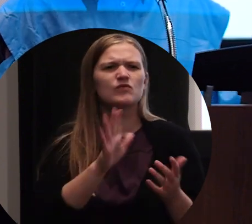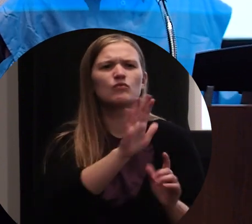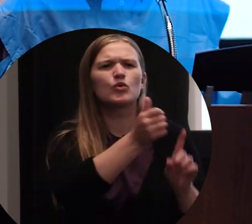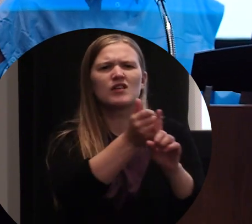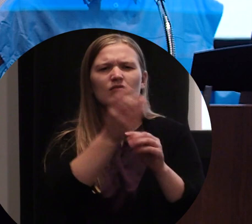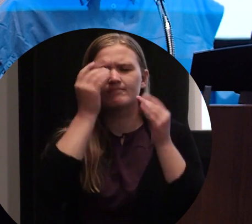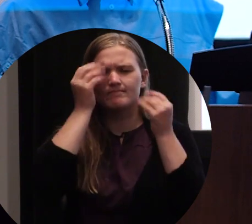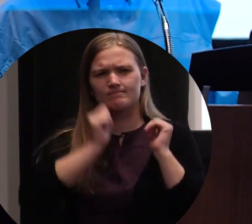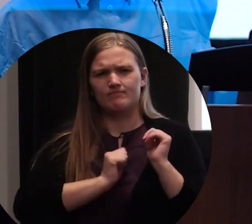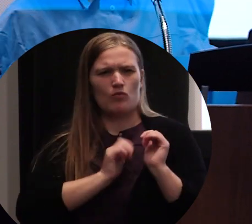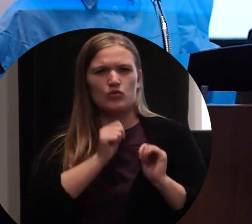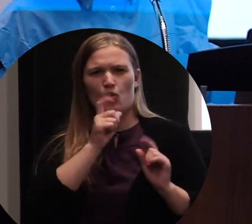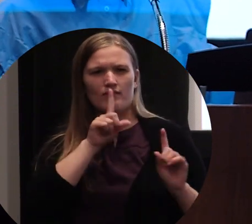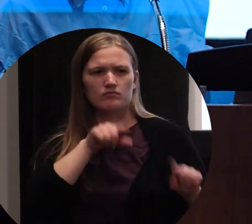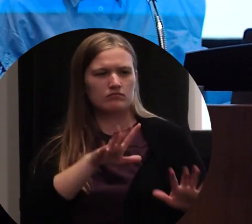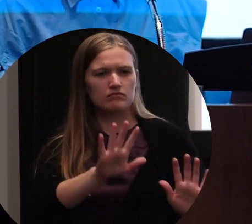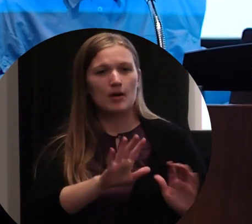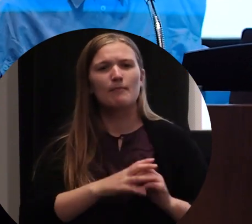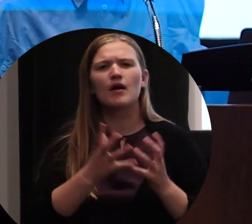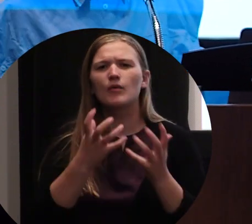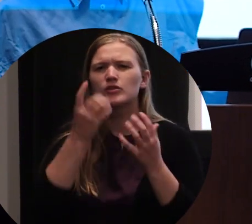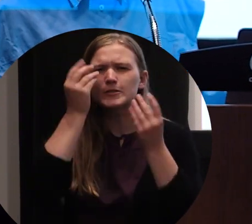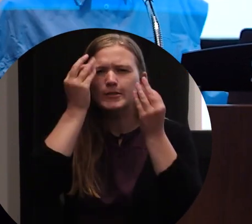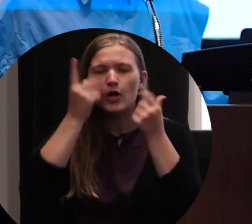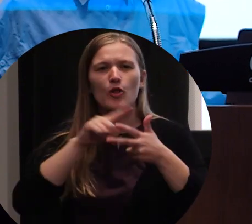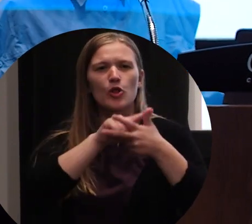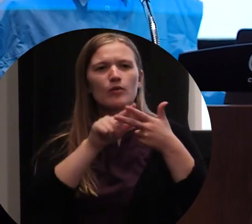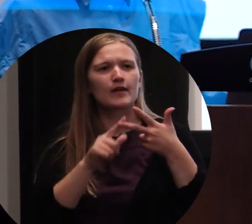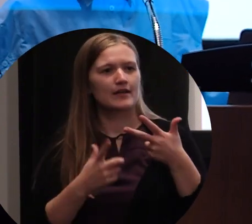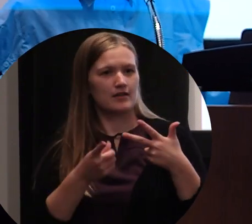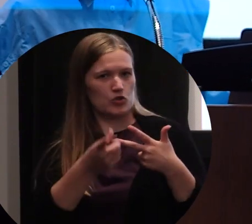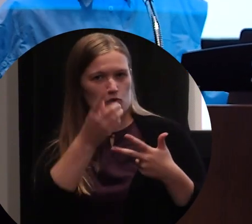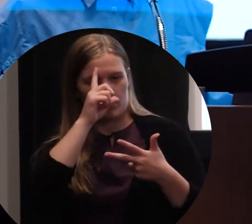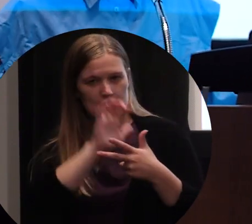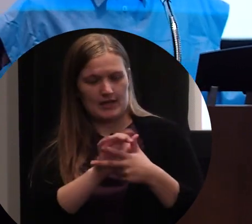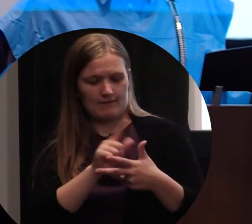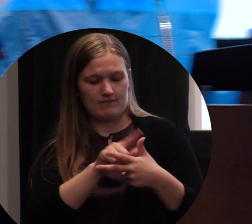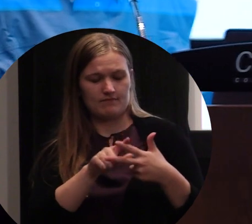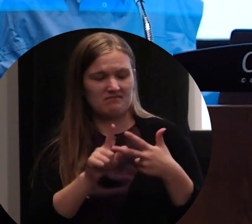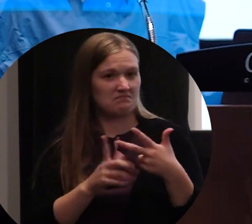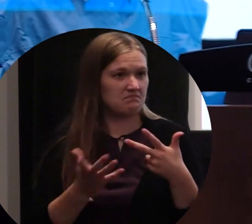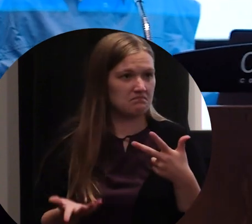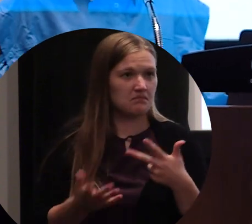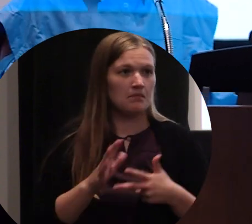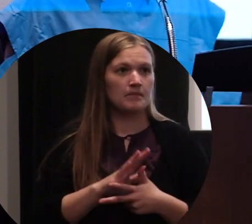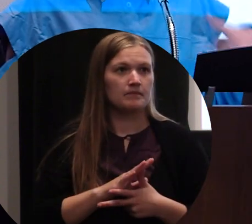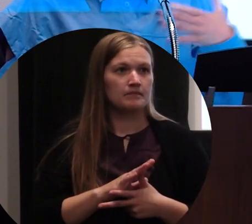yourself. But I would like to ask you to think about three things that you believe, whether that may be